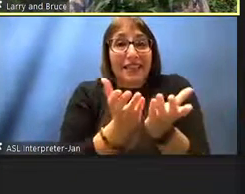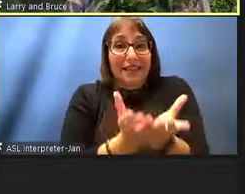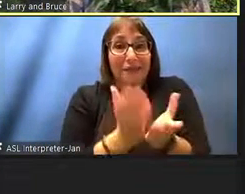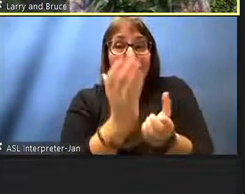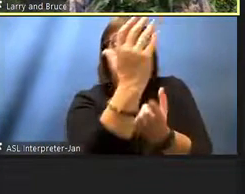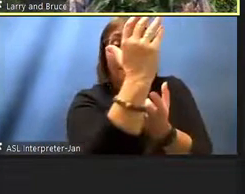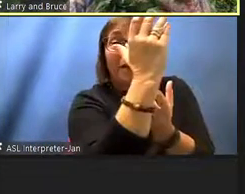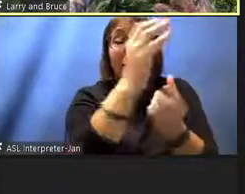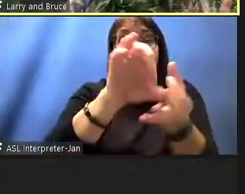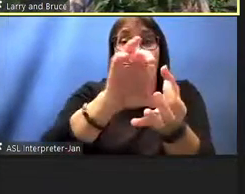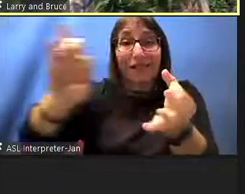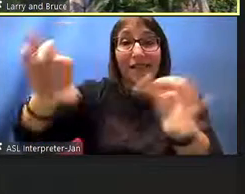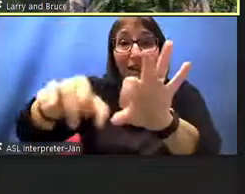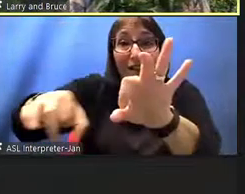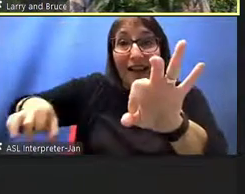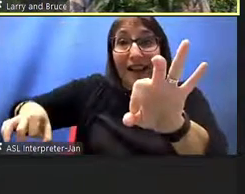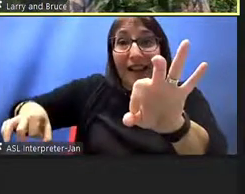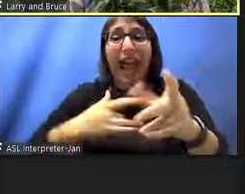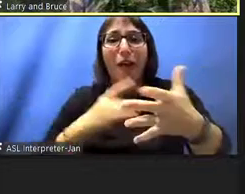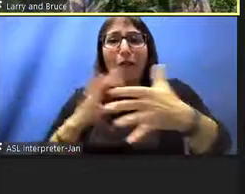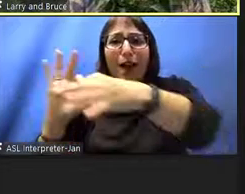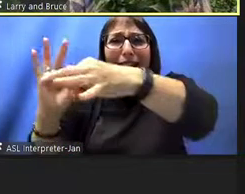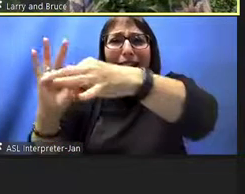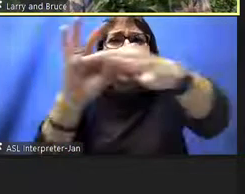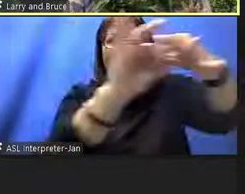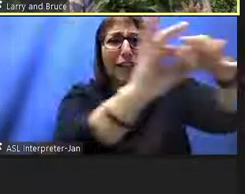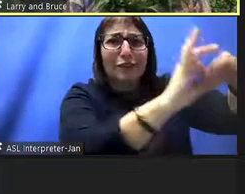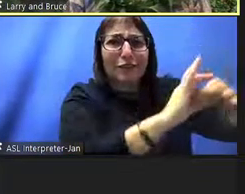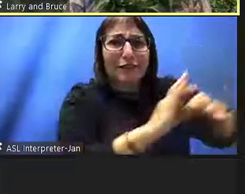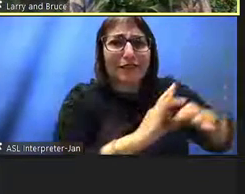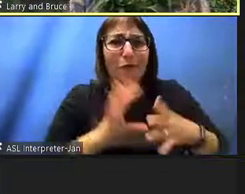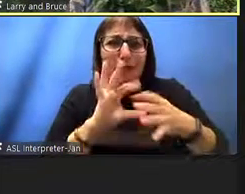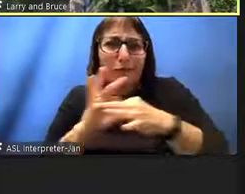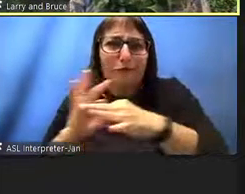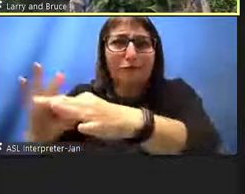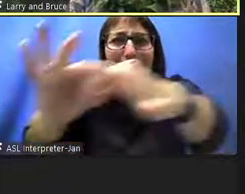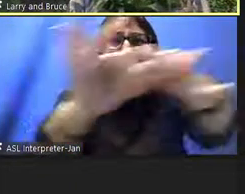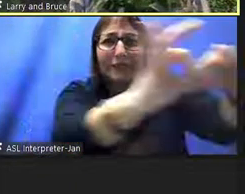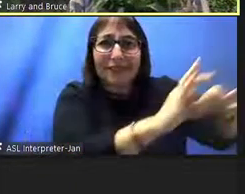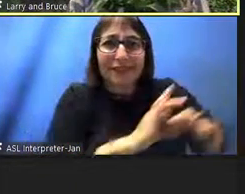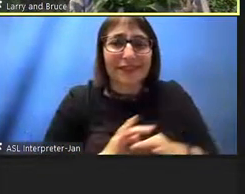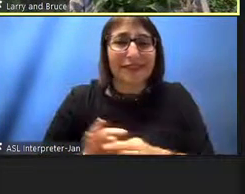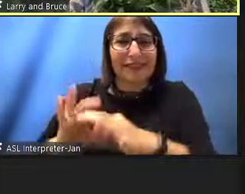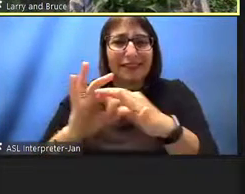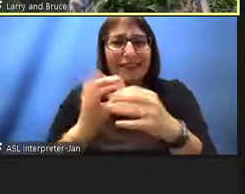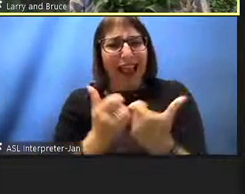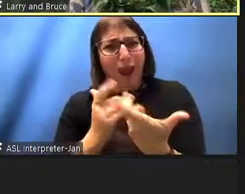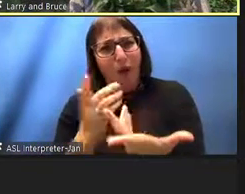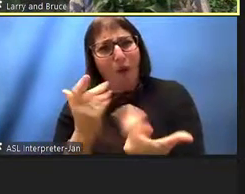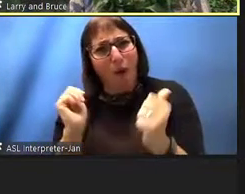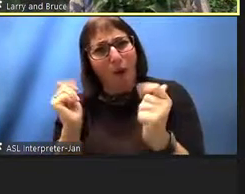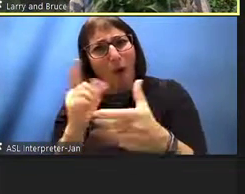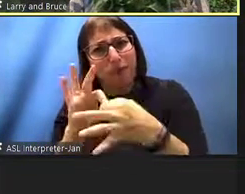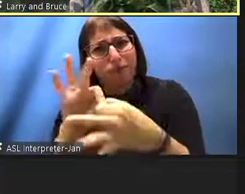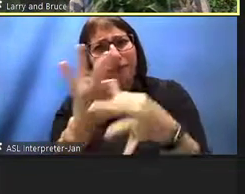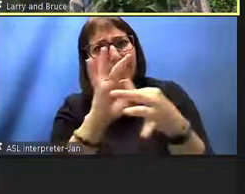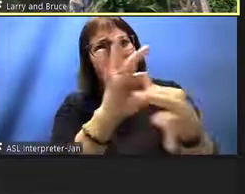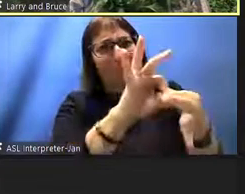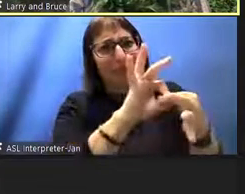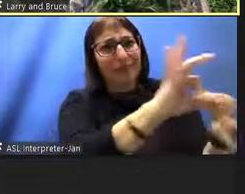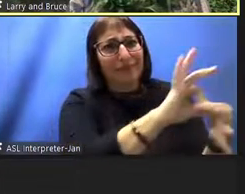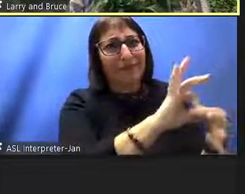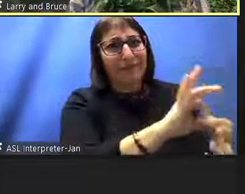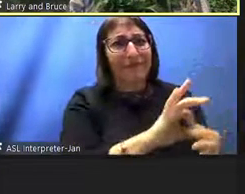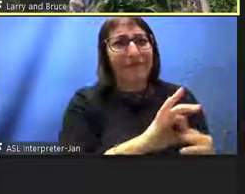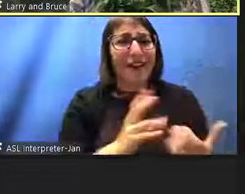our connections or relations uh to one another um then of